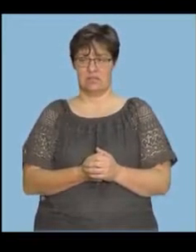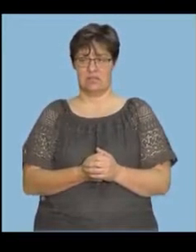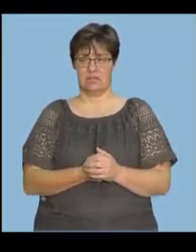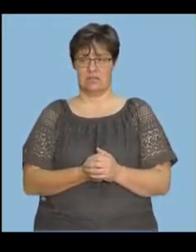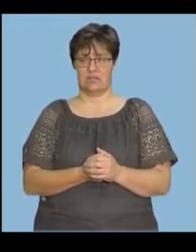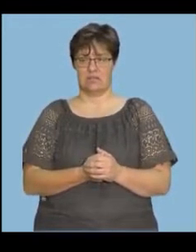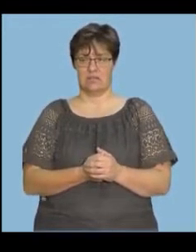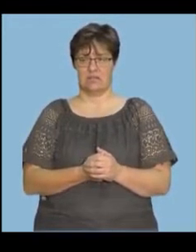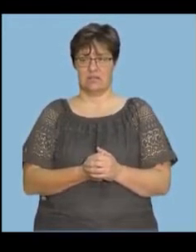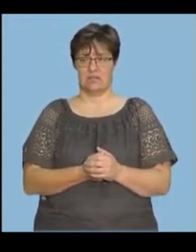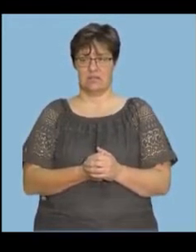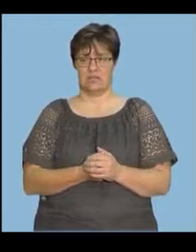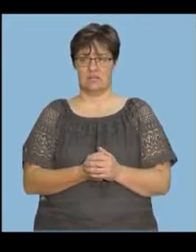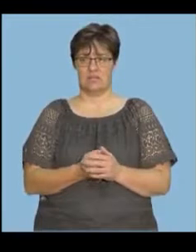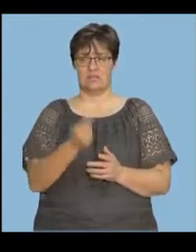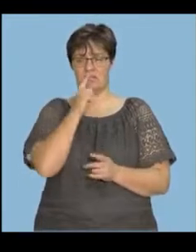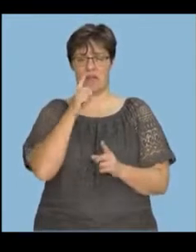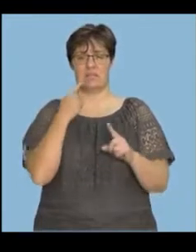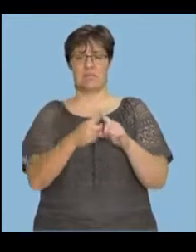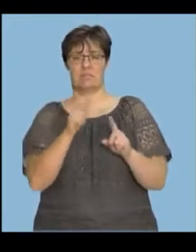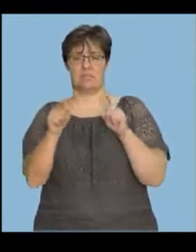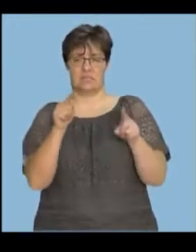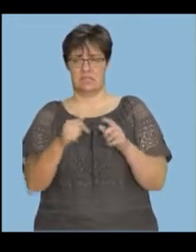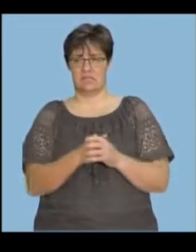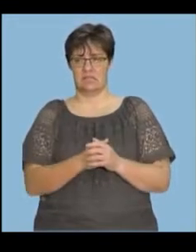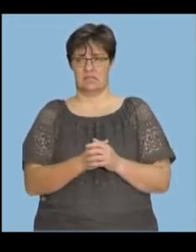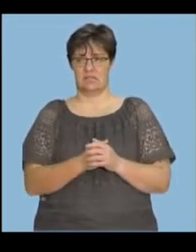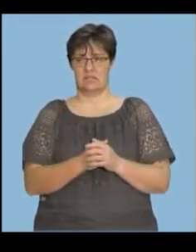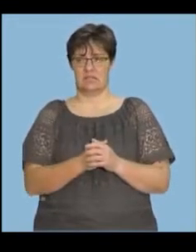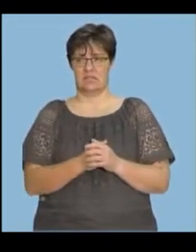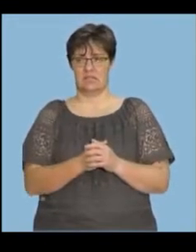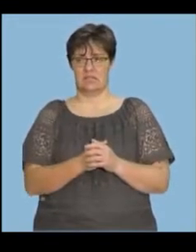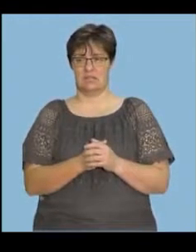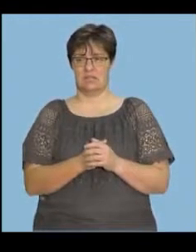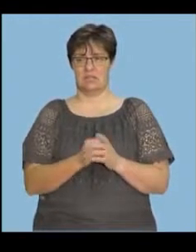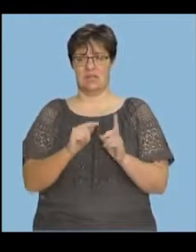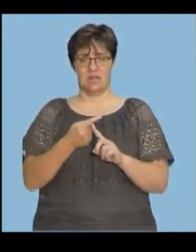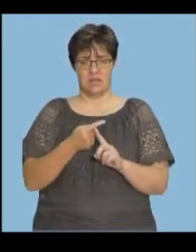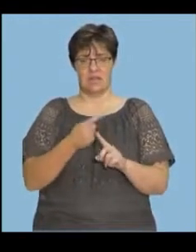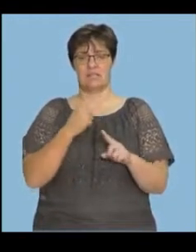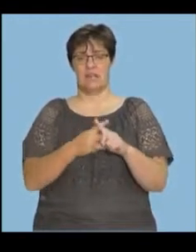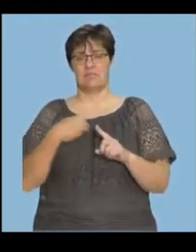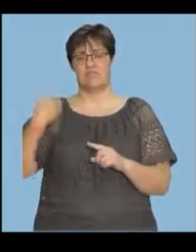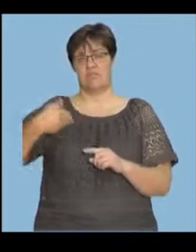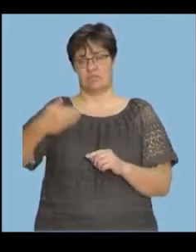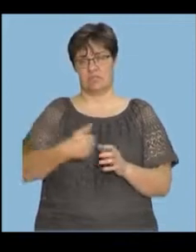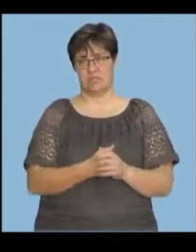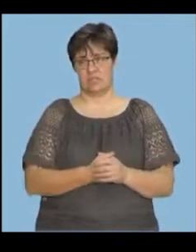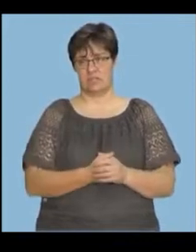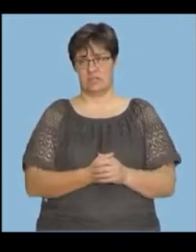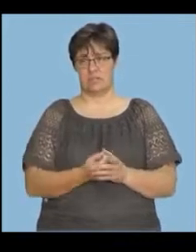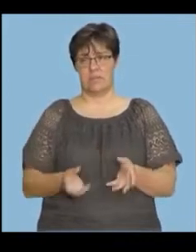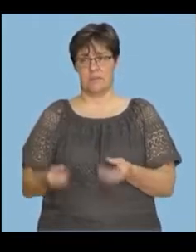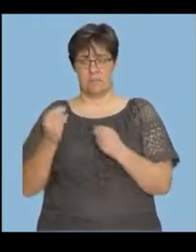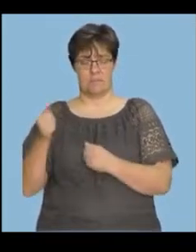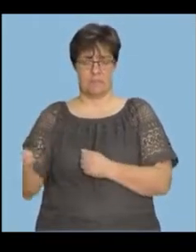that, which is that. Then we multiply. We get midpoint times the frequency. That's what